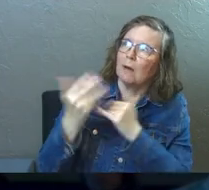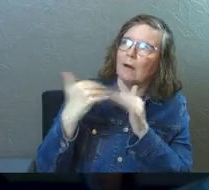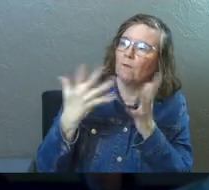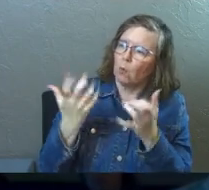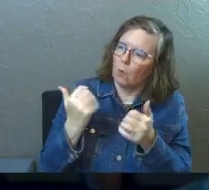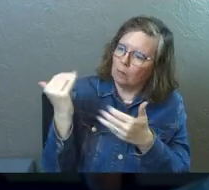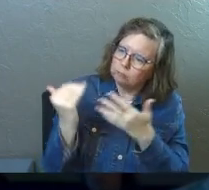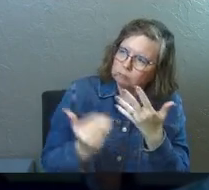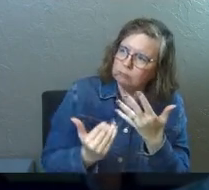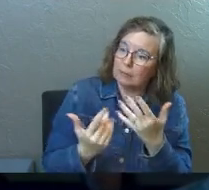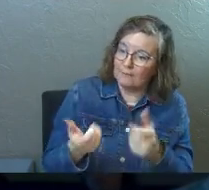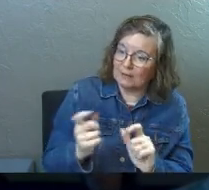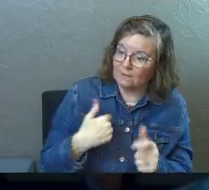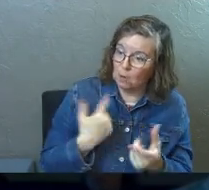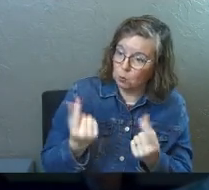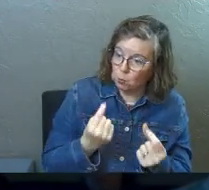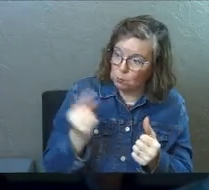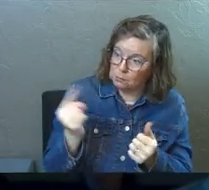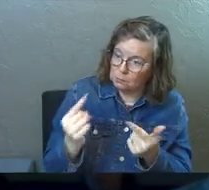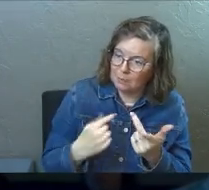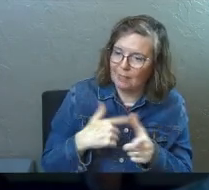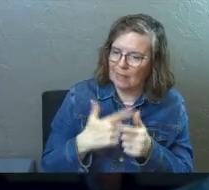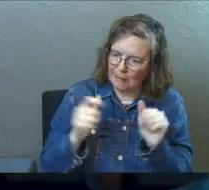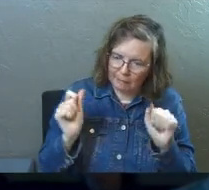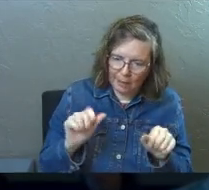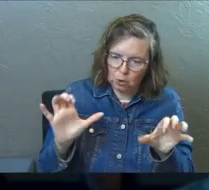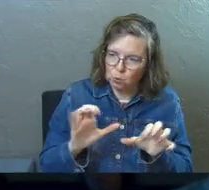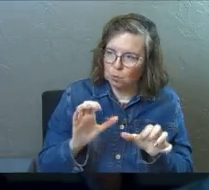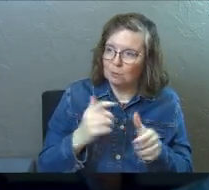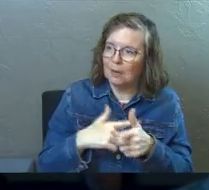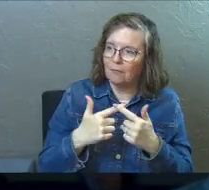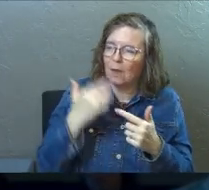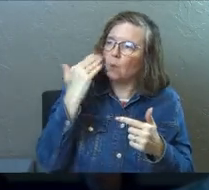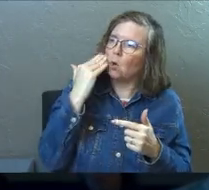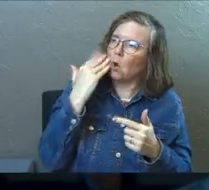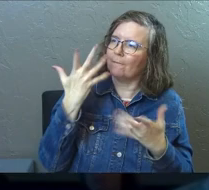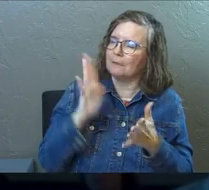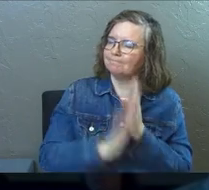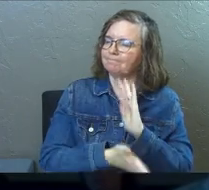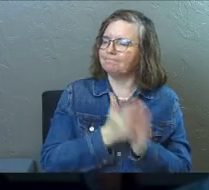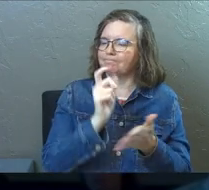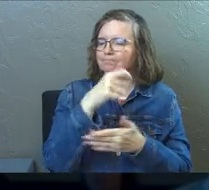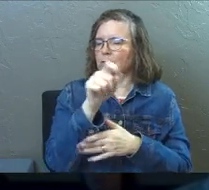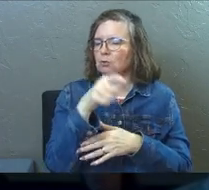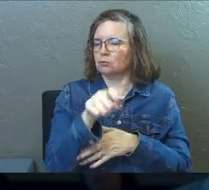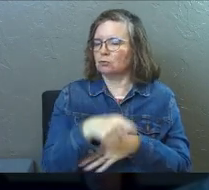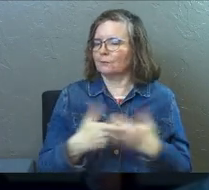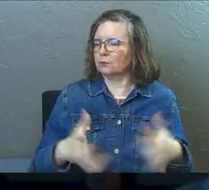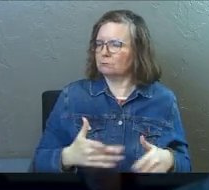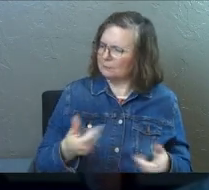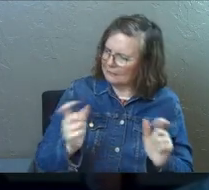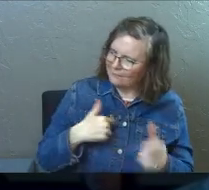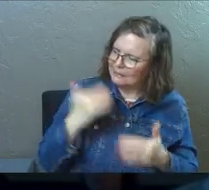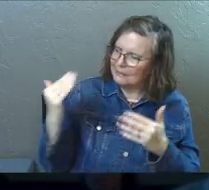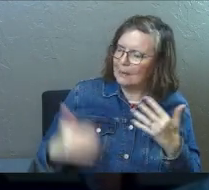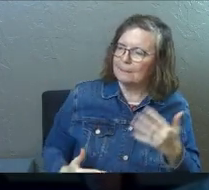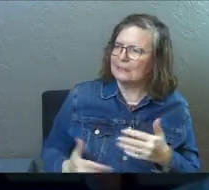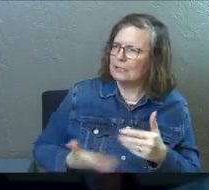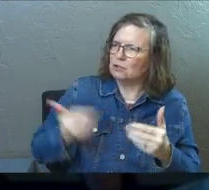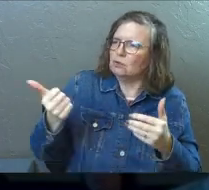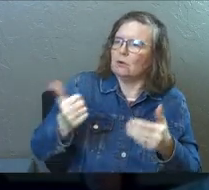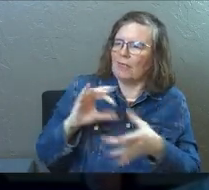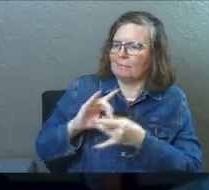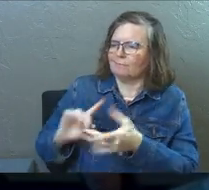steps. If you give us the steps, we can do the steps and then we could know we did the steps. Why don't you give us the steps?